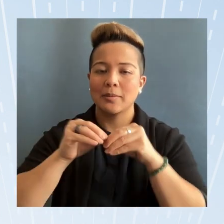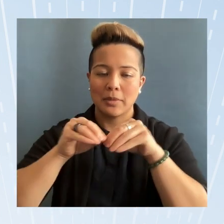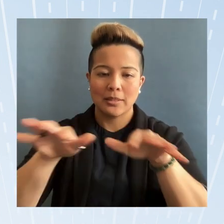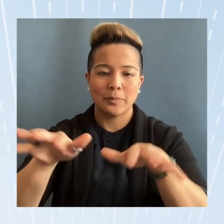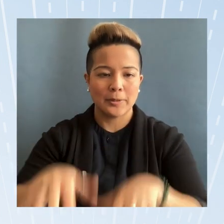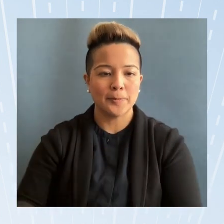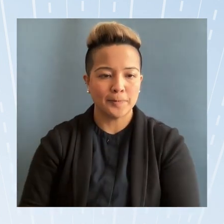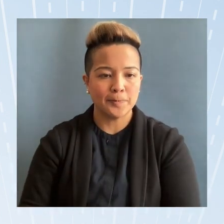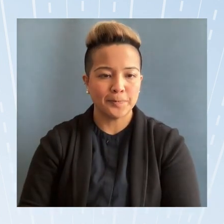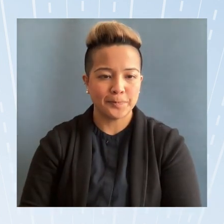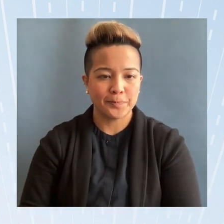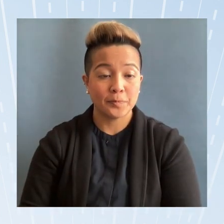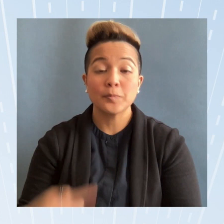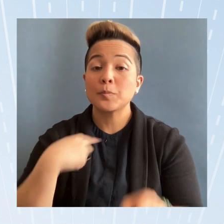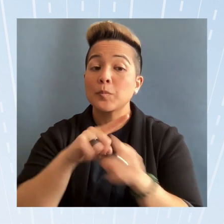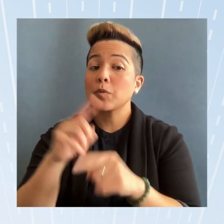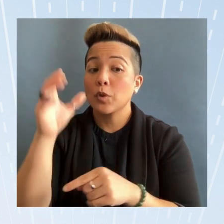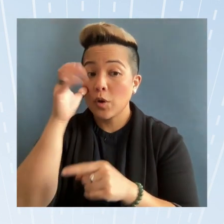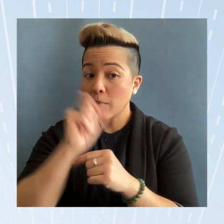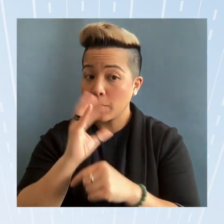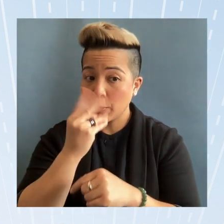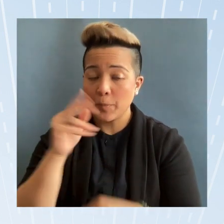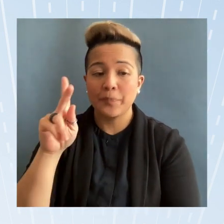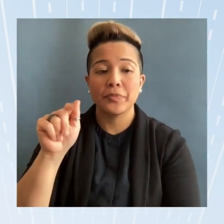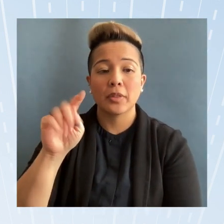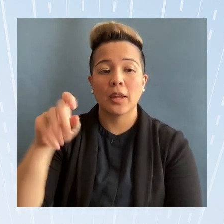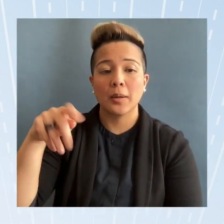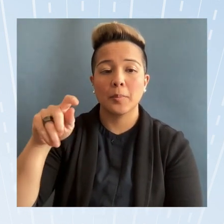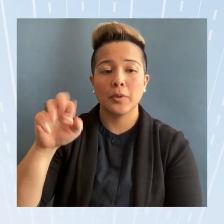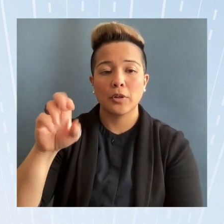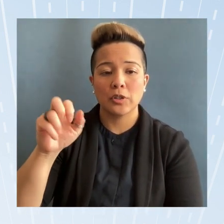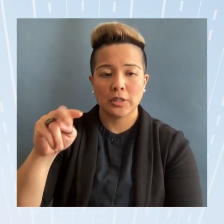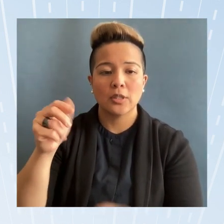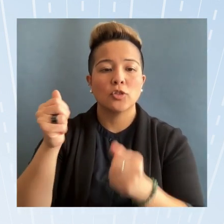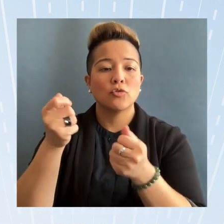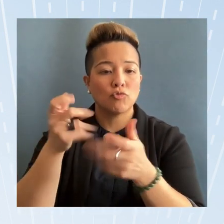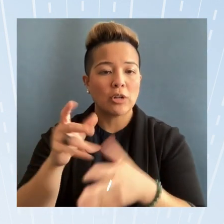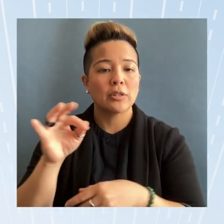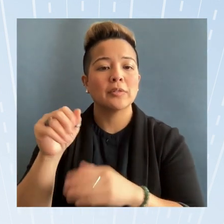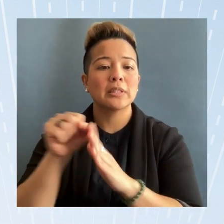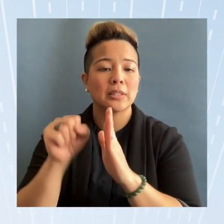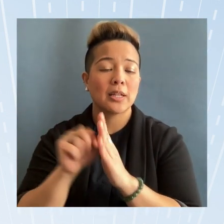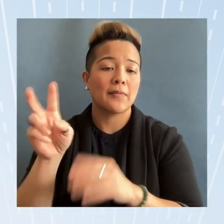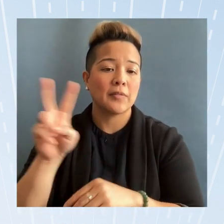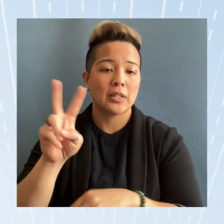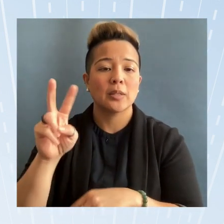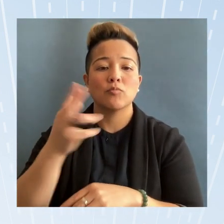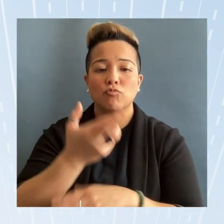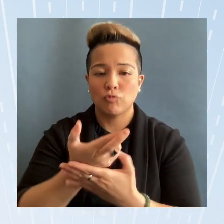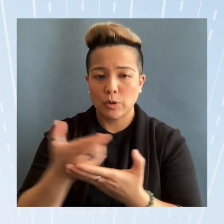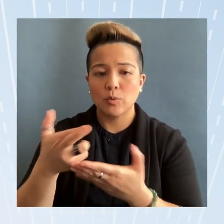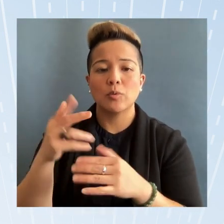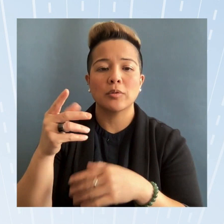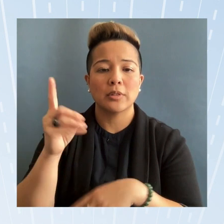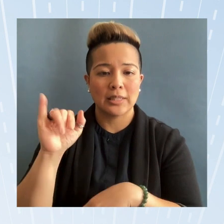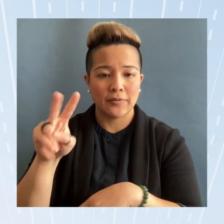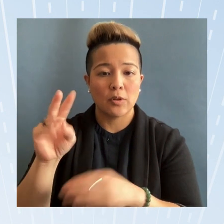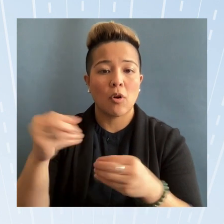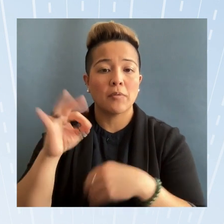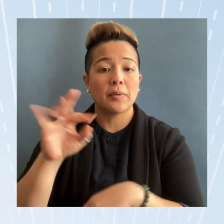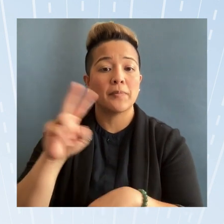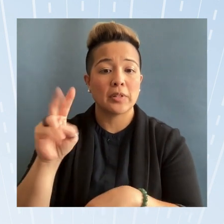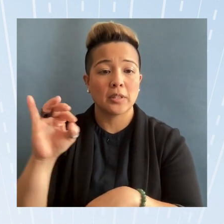we also heard from Kate Peterson director of state victim resource division office for victims of crime